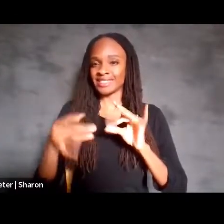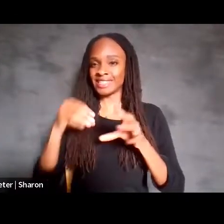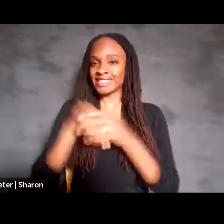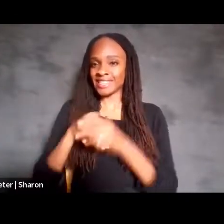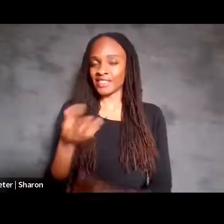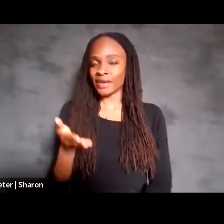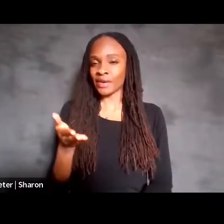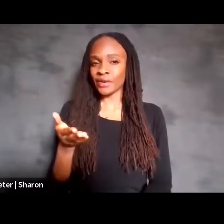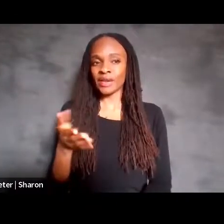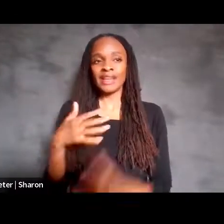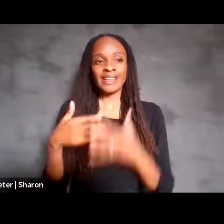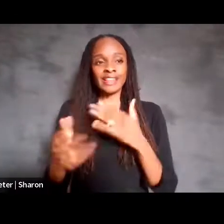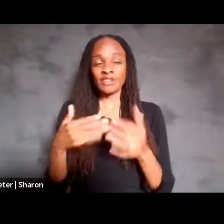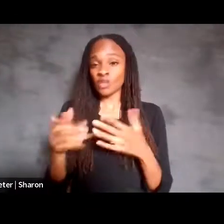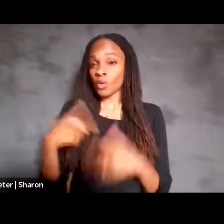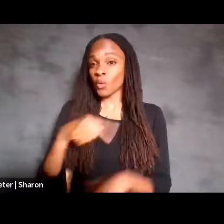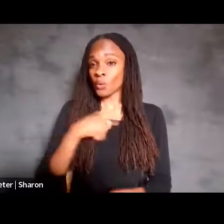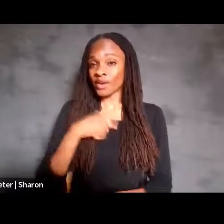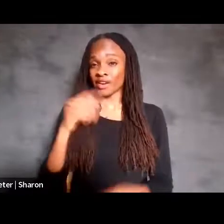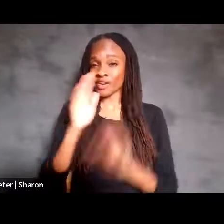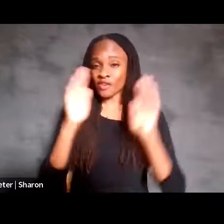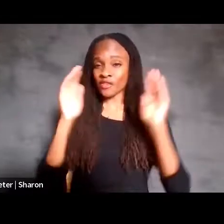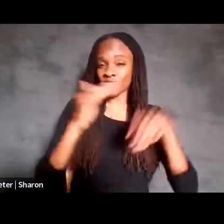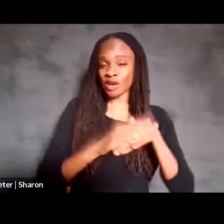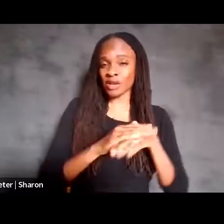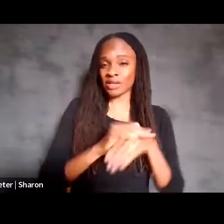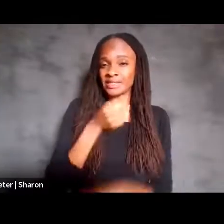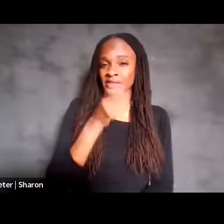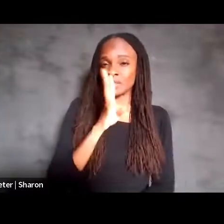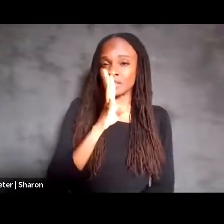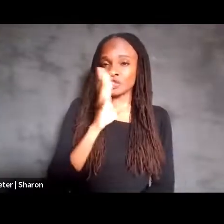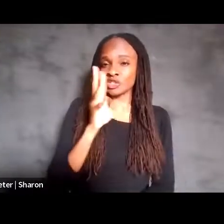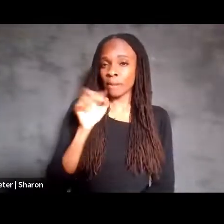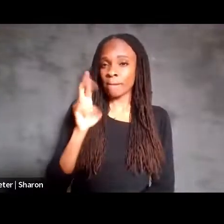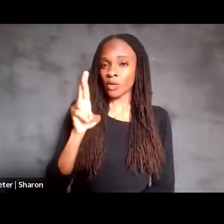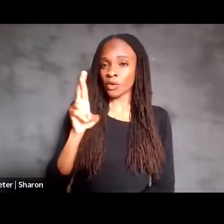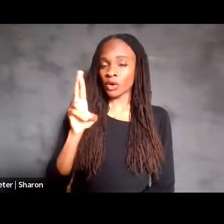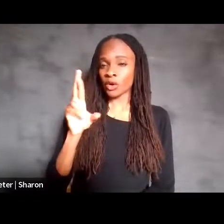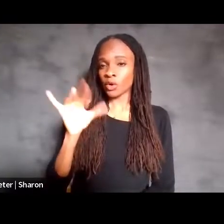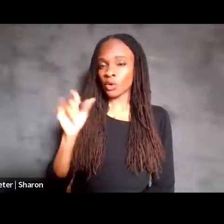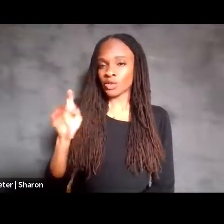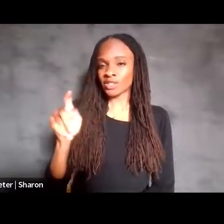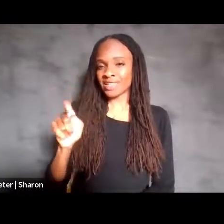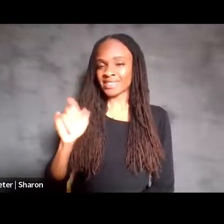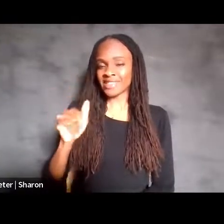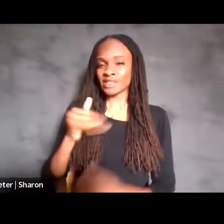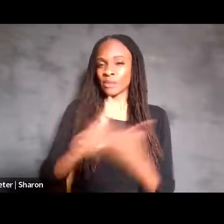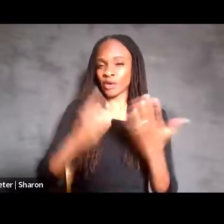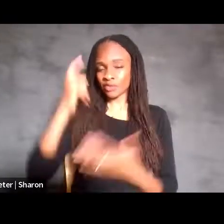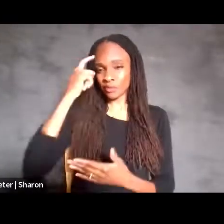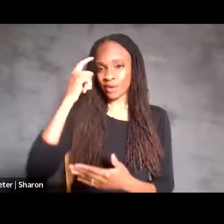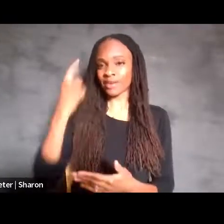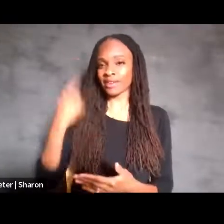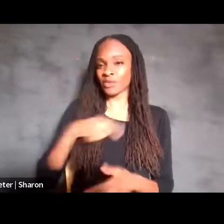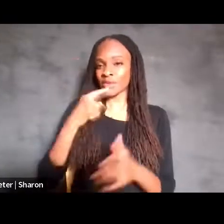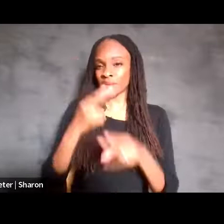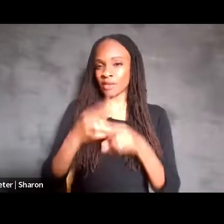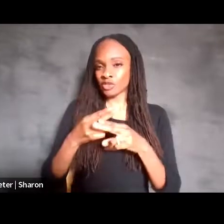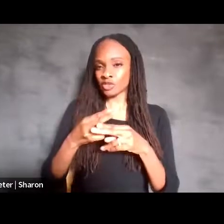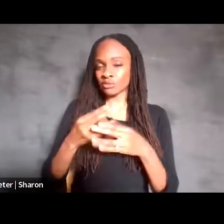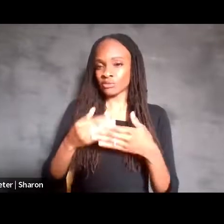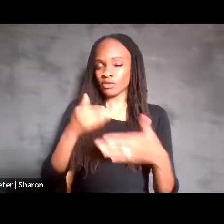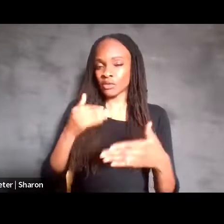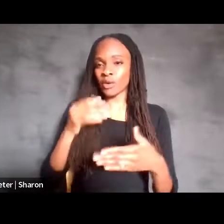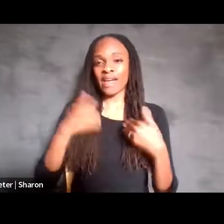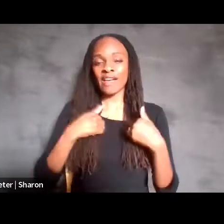And even though we're focusing on speech motor cortex, so that's the part of the brain that we sort of highlighted earlier, there are many other parts of the brain